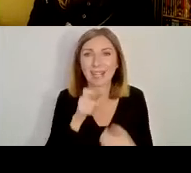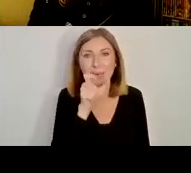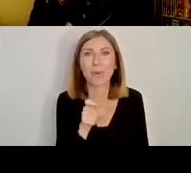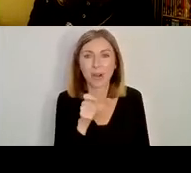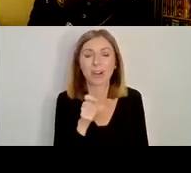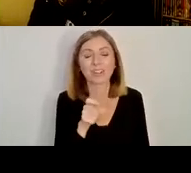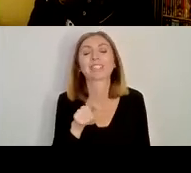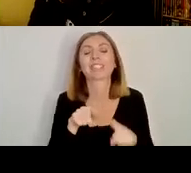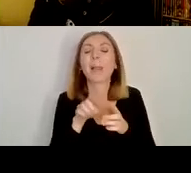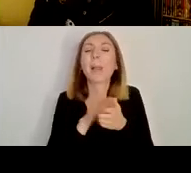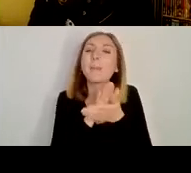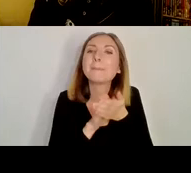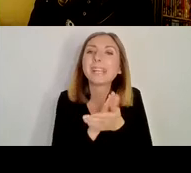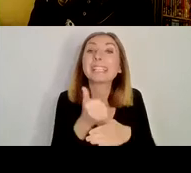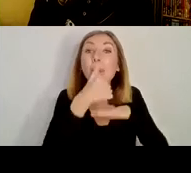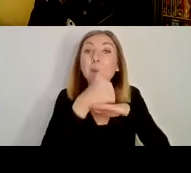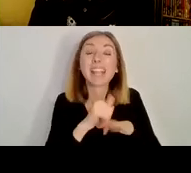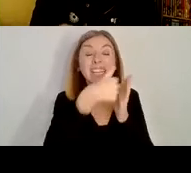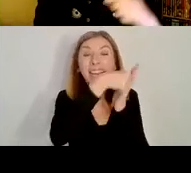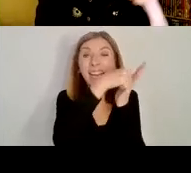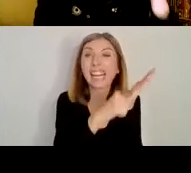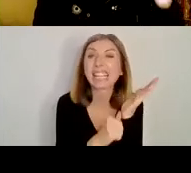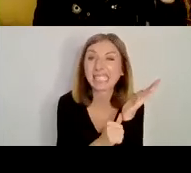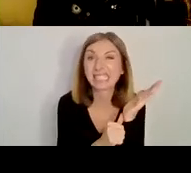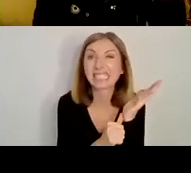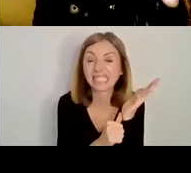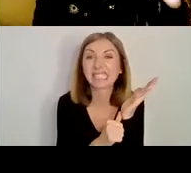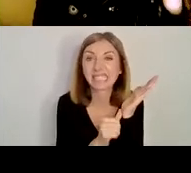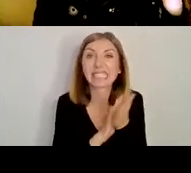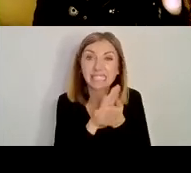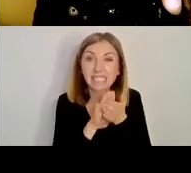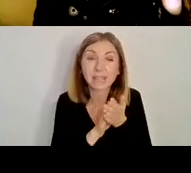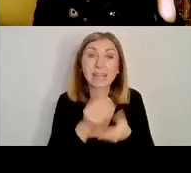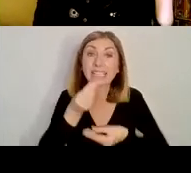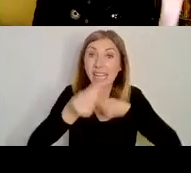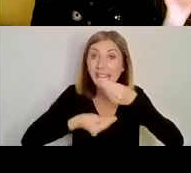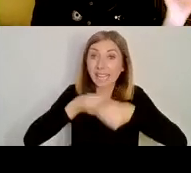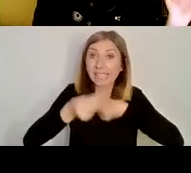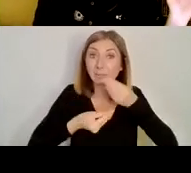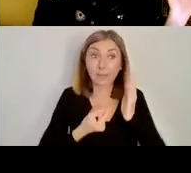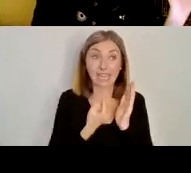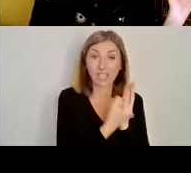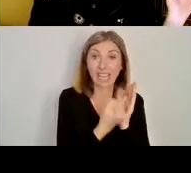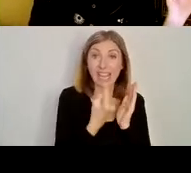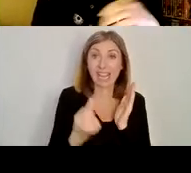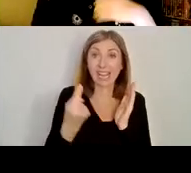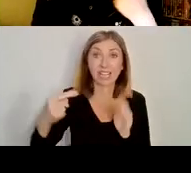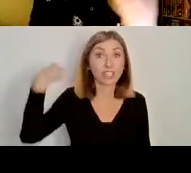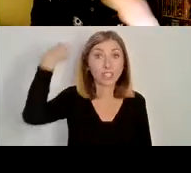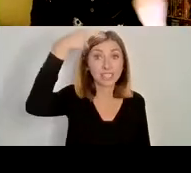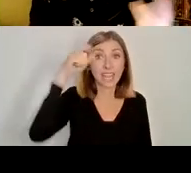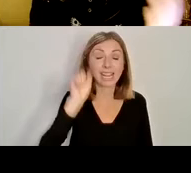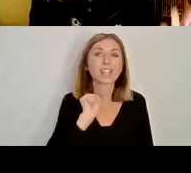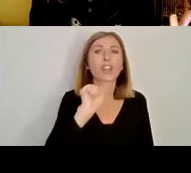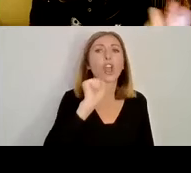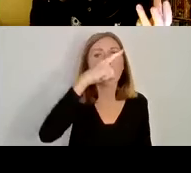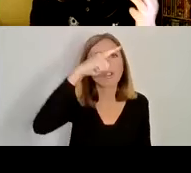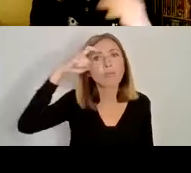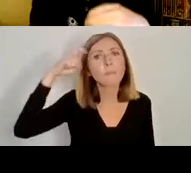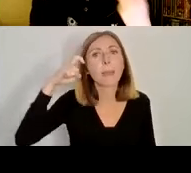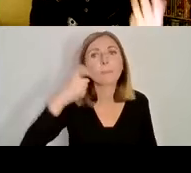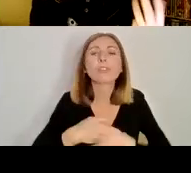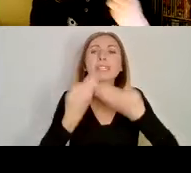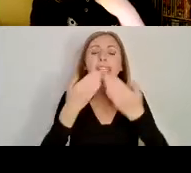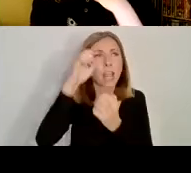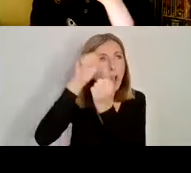Martyrologies are basically lists of saints and it gives each saint on the day they're commemorated. So they're commemorated in the mass